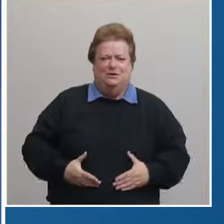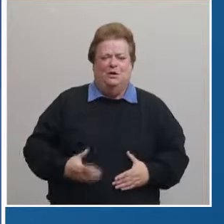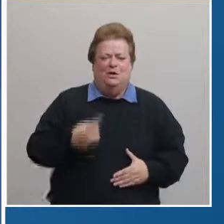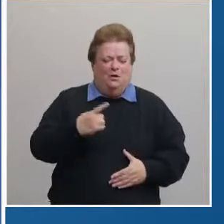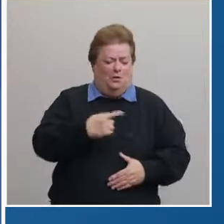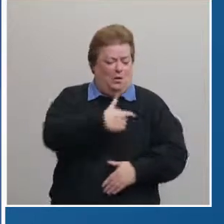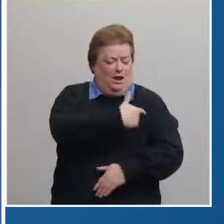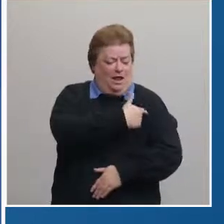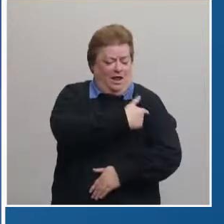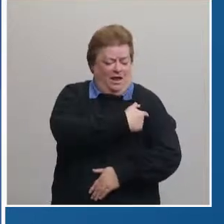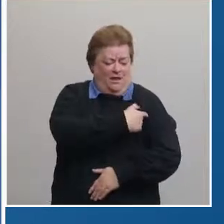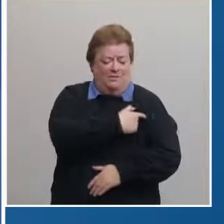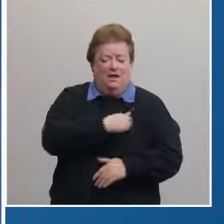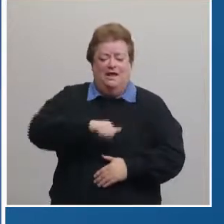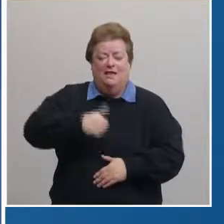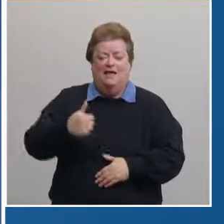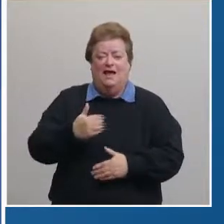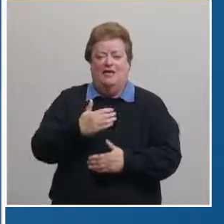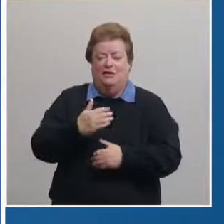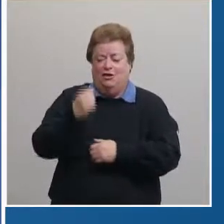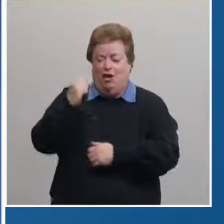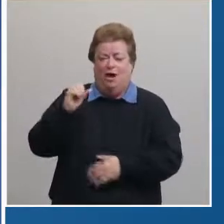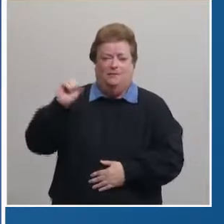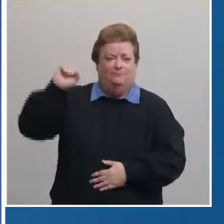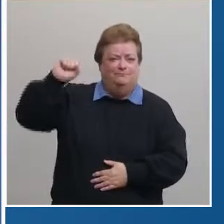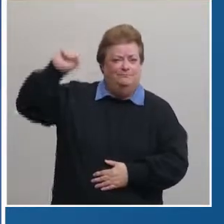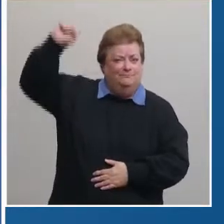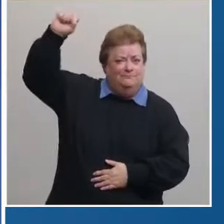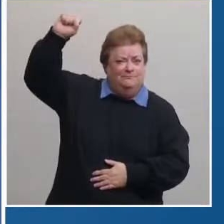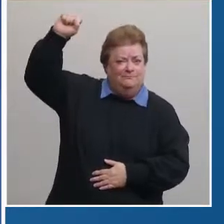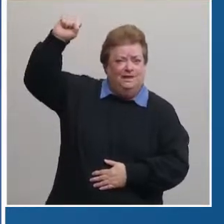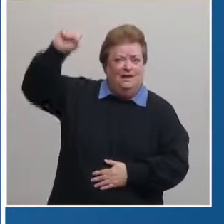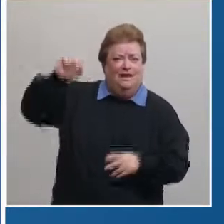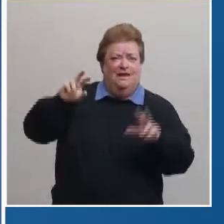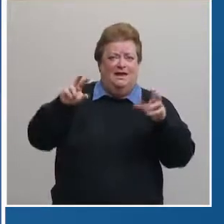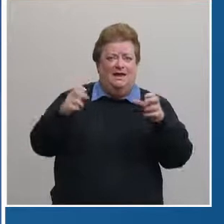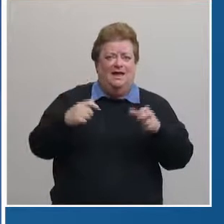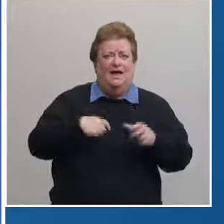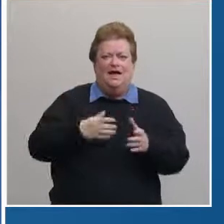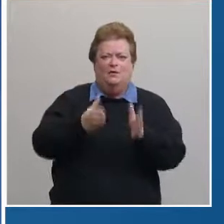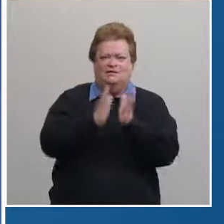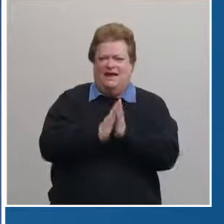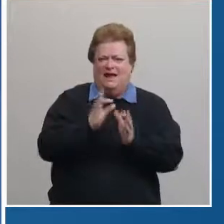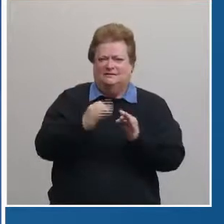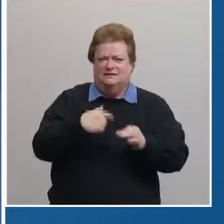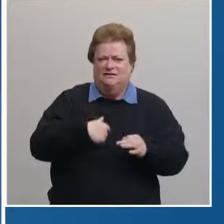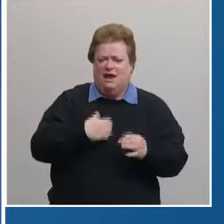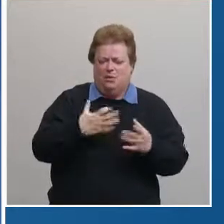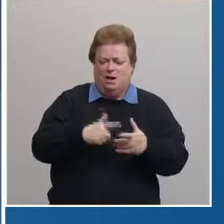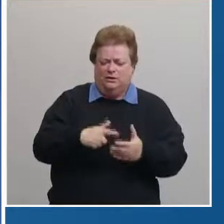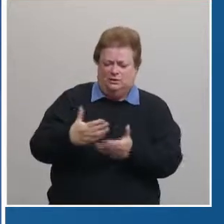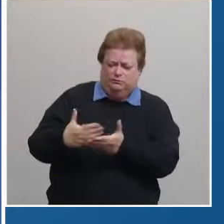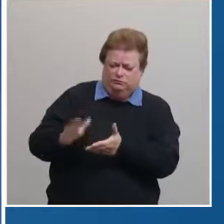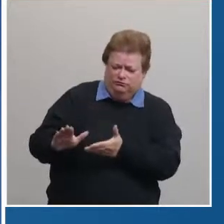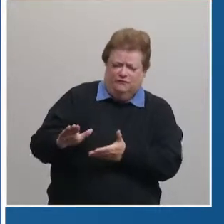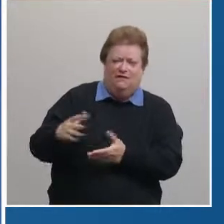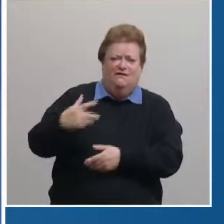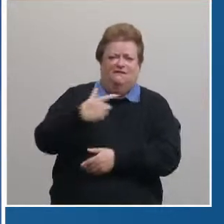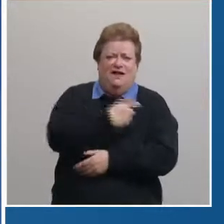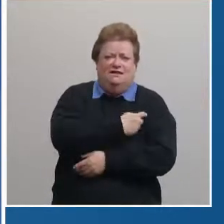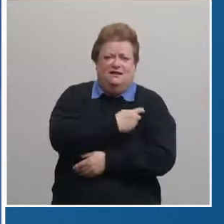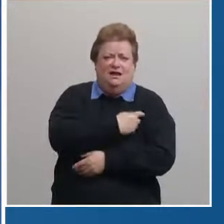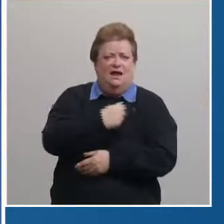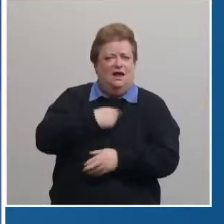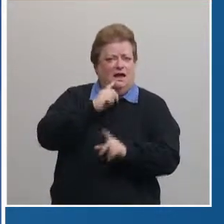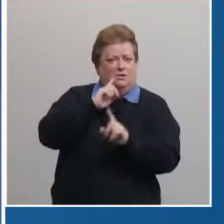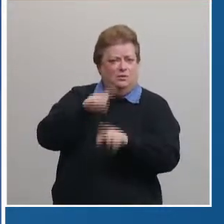vaccine while the other is pointed skyward and triumph and her post reads I was asked if I wanted to decline the vaccine do you